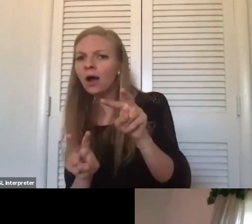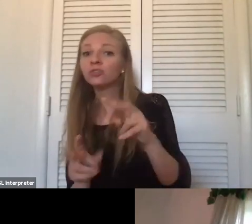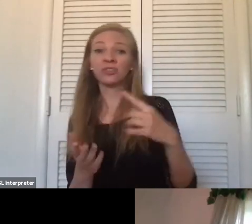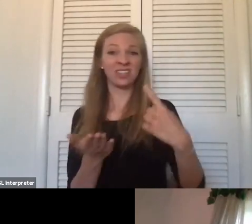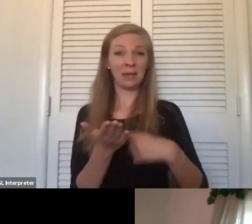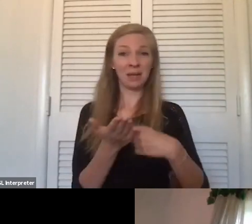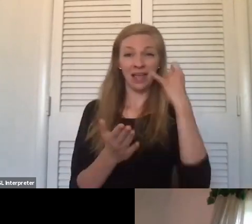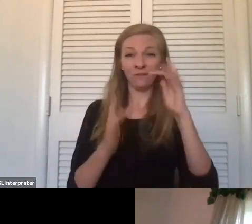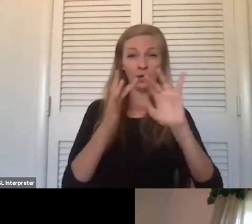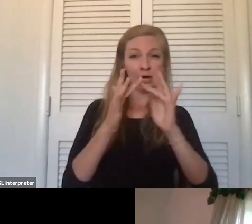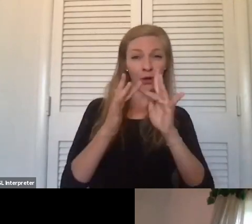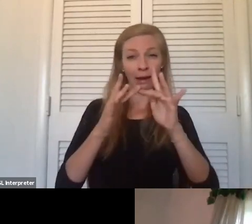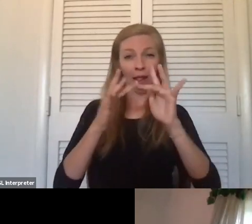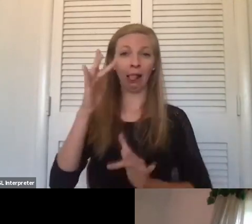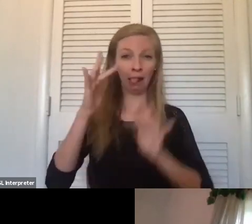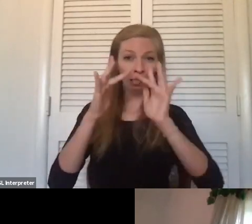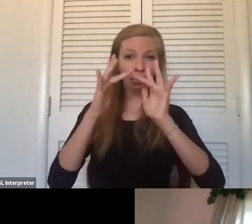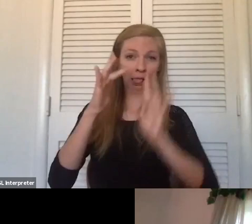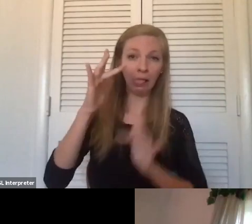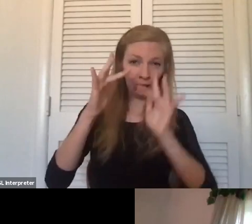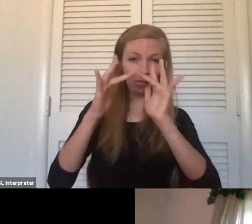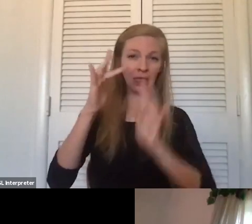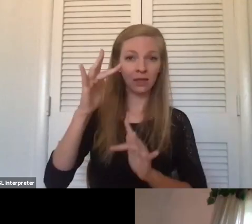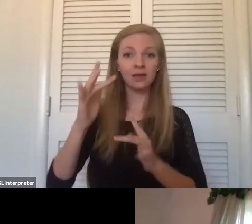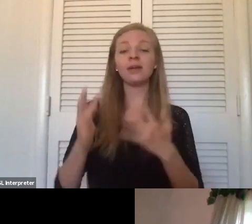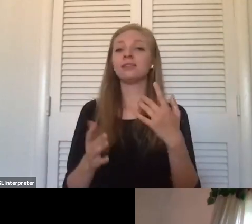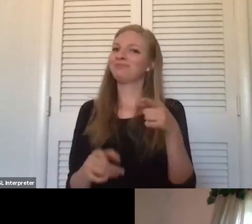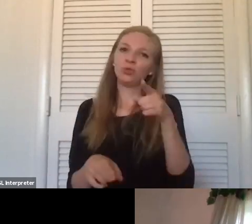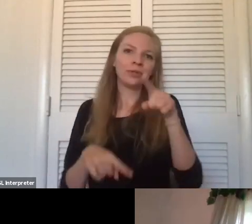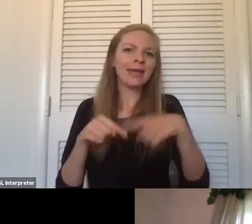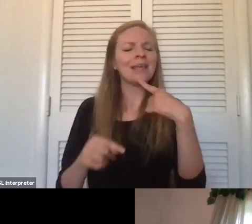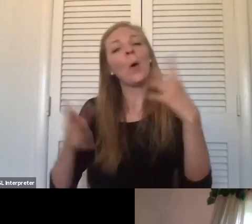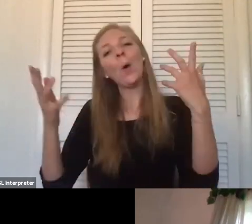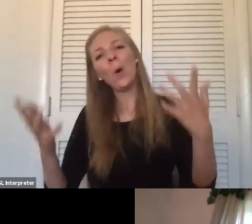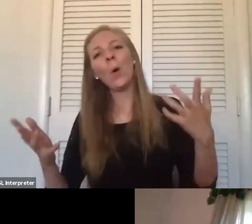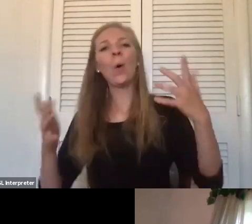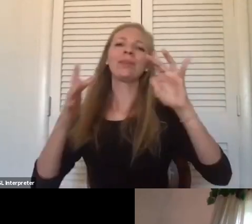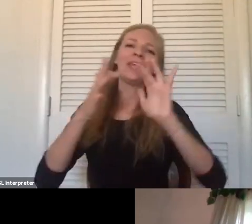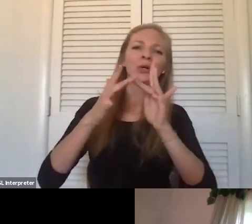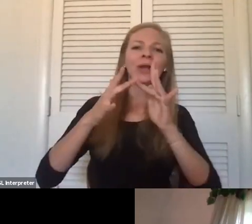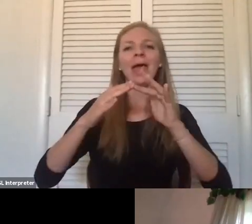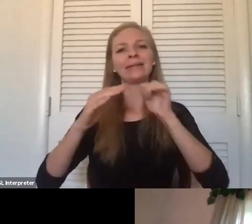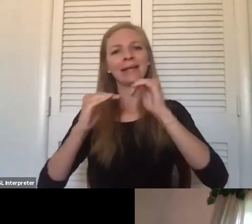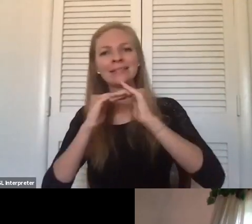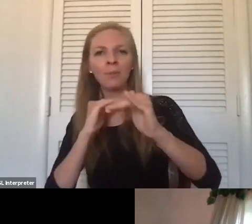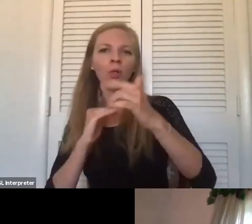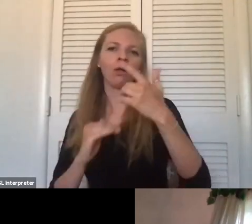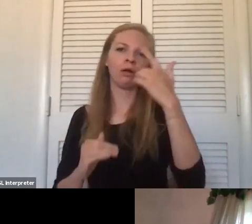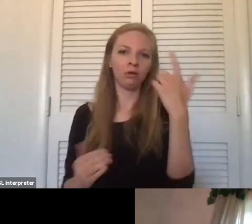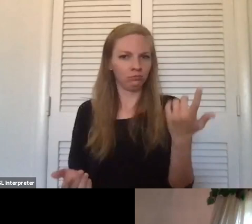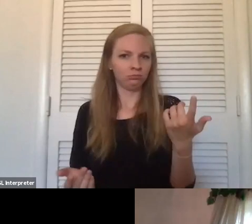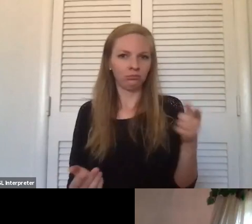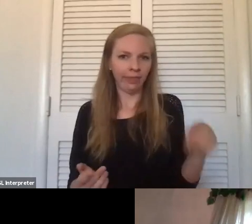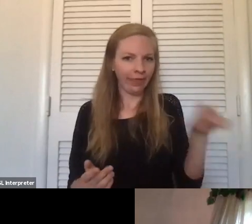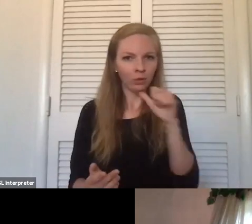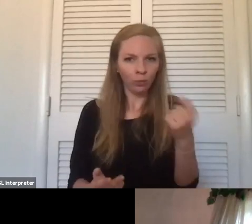unstable, for example, you can't say, oh, the internet is unstable because they don't understand